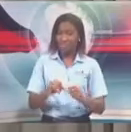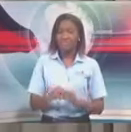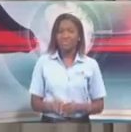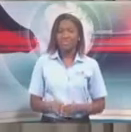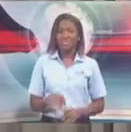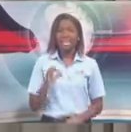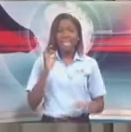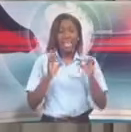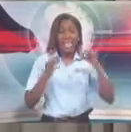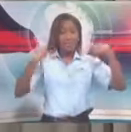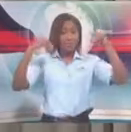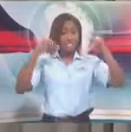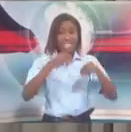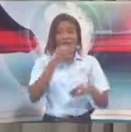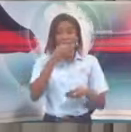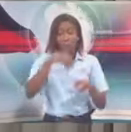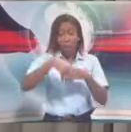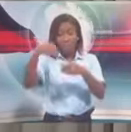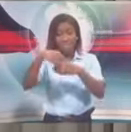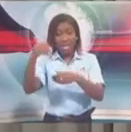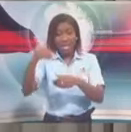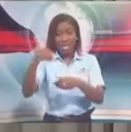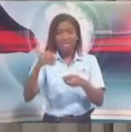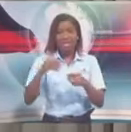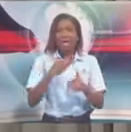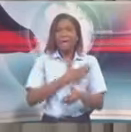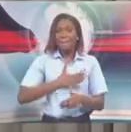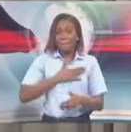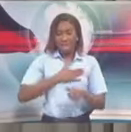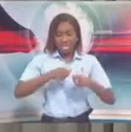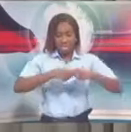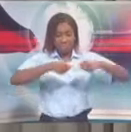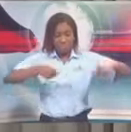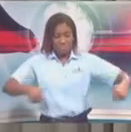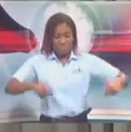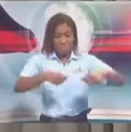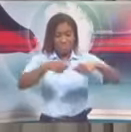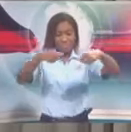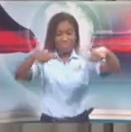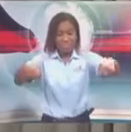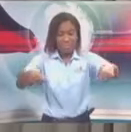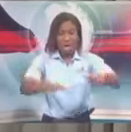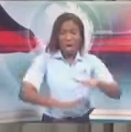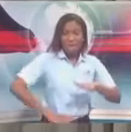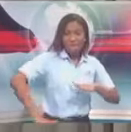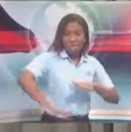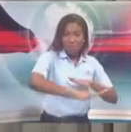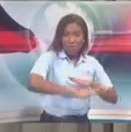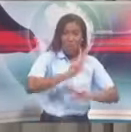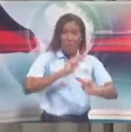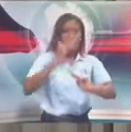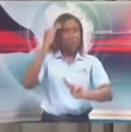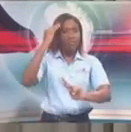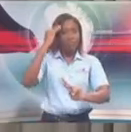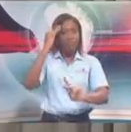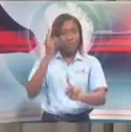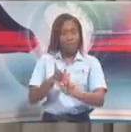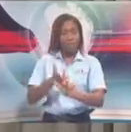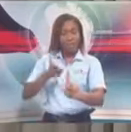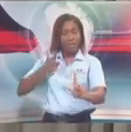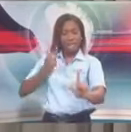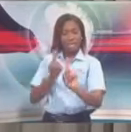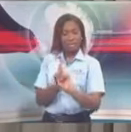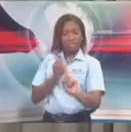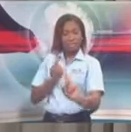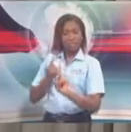your markers, the six feet apart and that people adhere to it. But I'll get to the regulations. No more than five persons allowed to socially gather